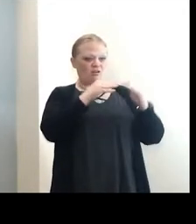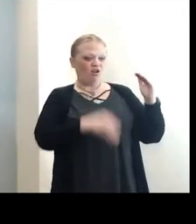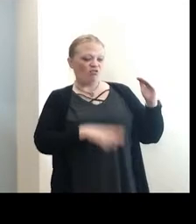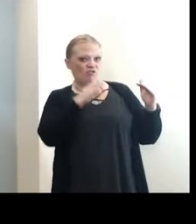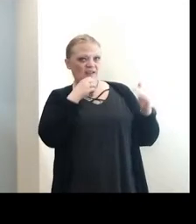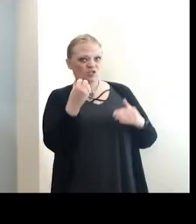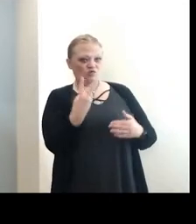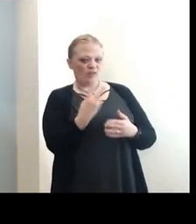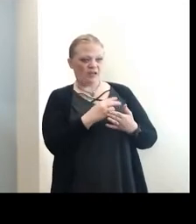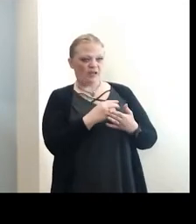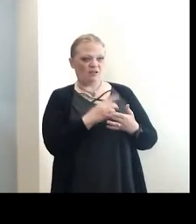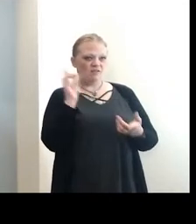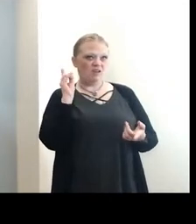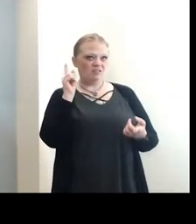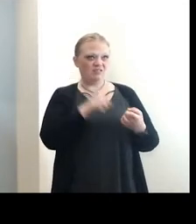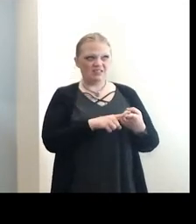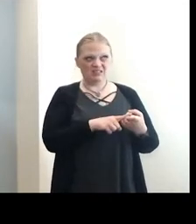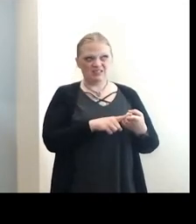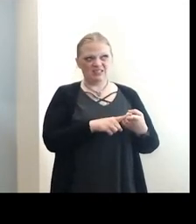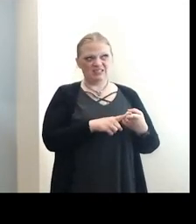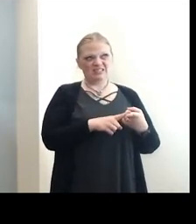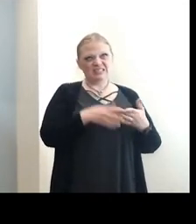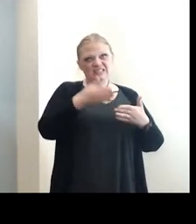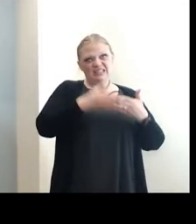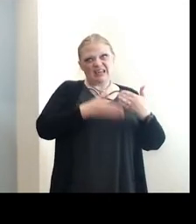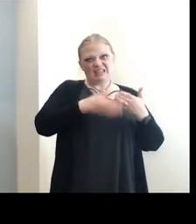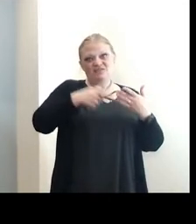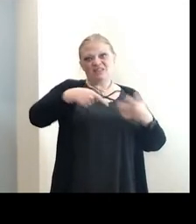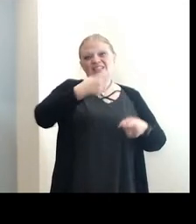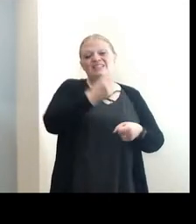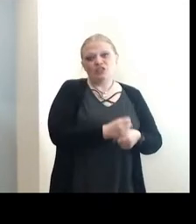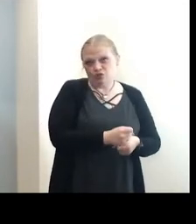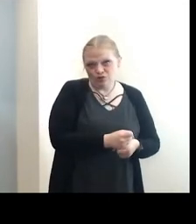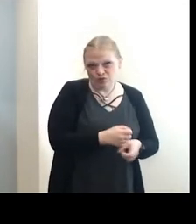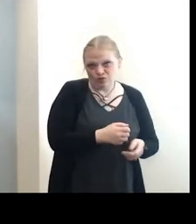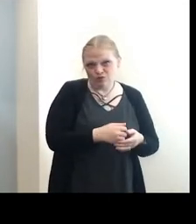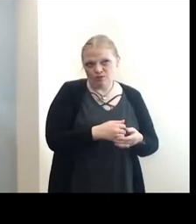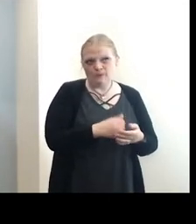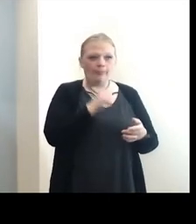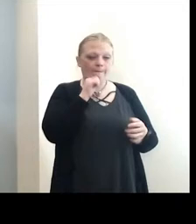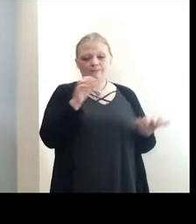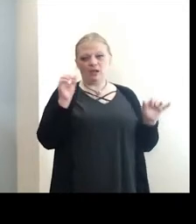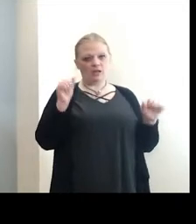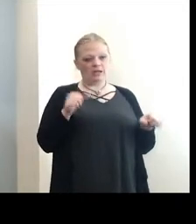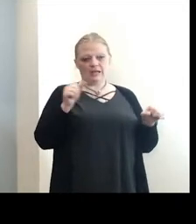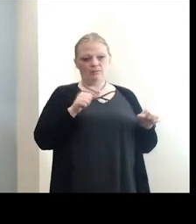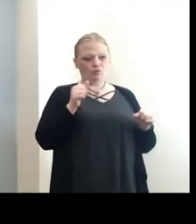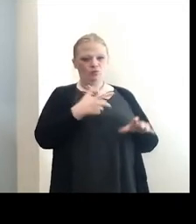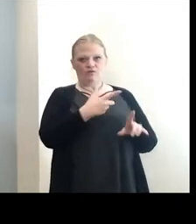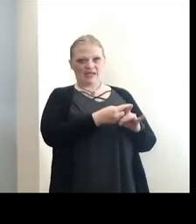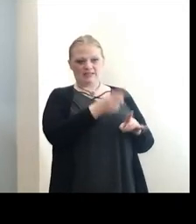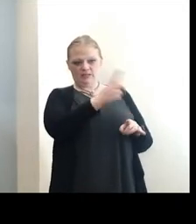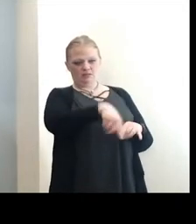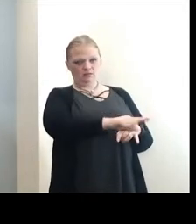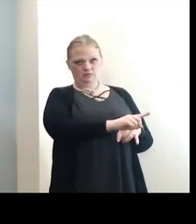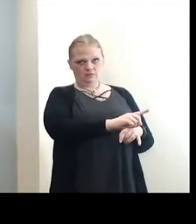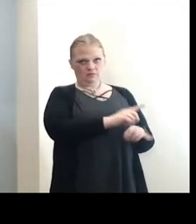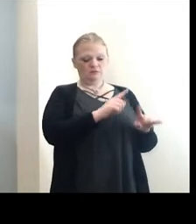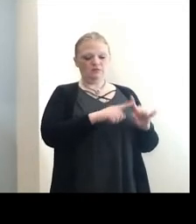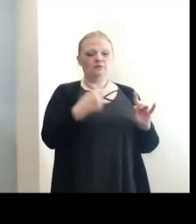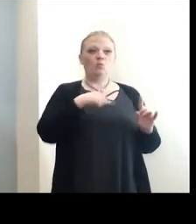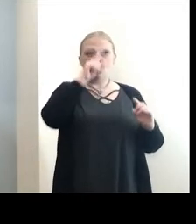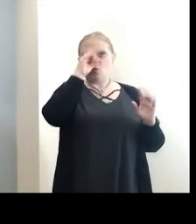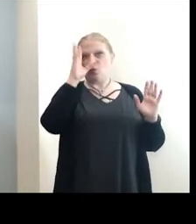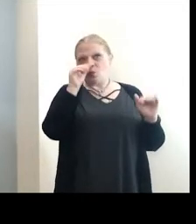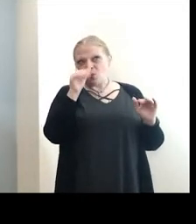age of 12 until the end of this year. So we're not going to be able to reach that population. You know, we're hoping